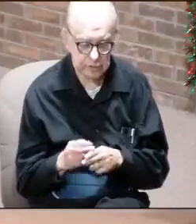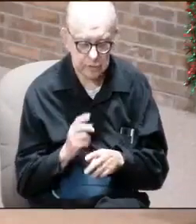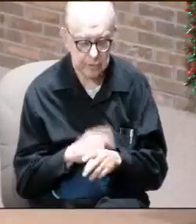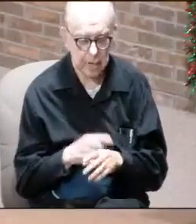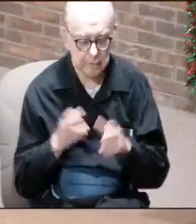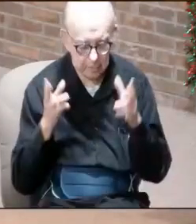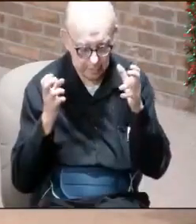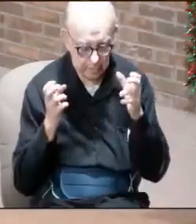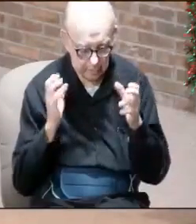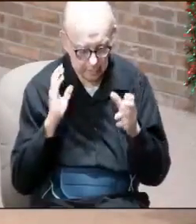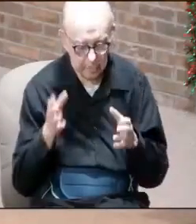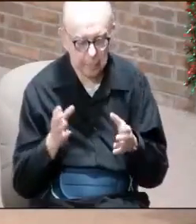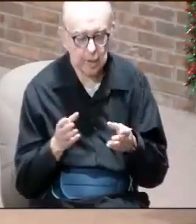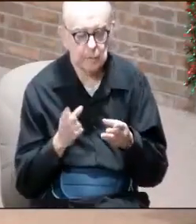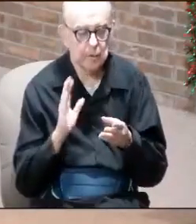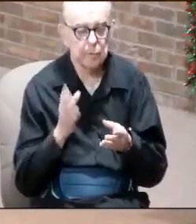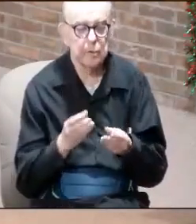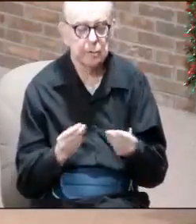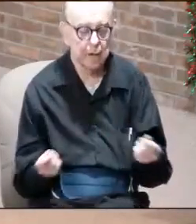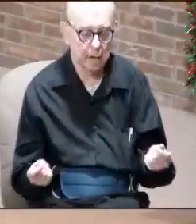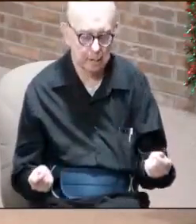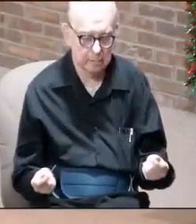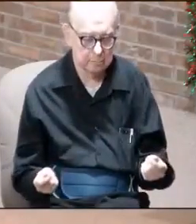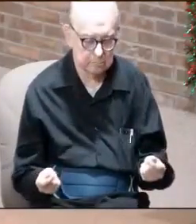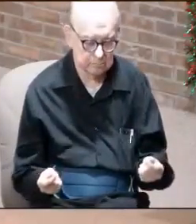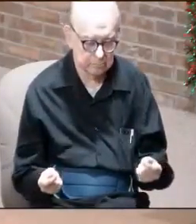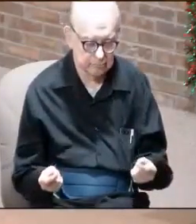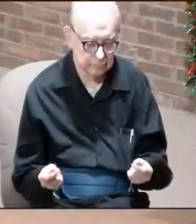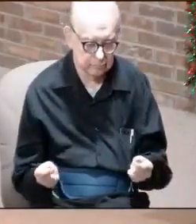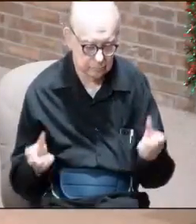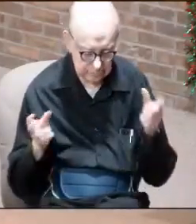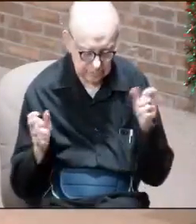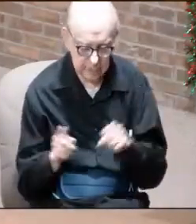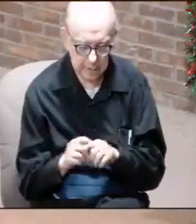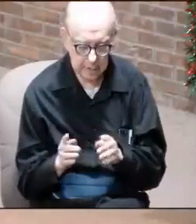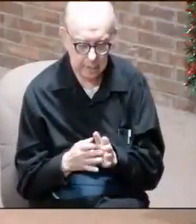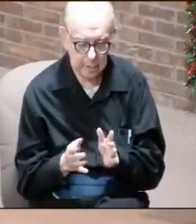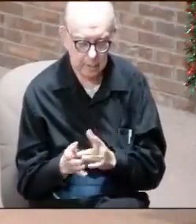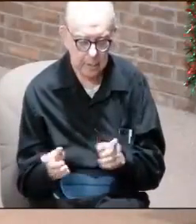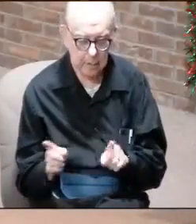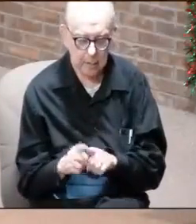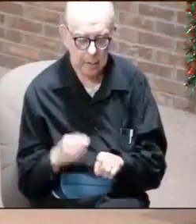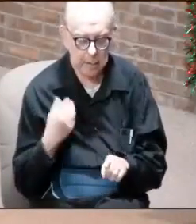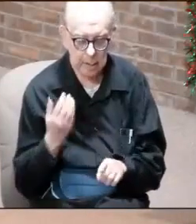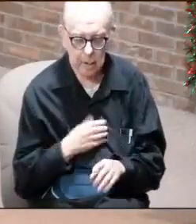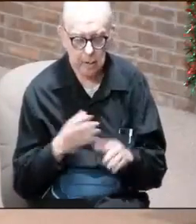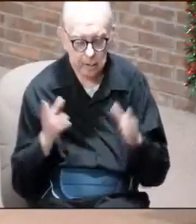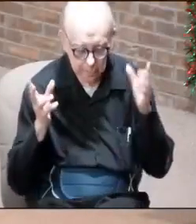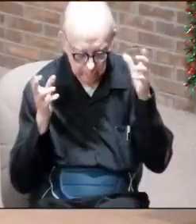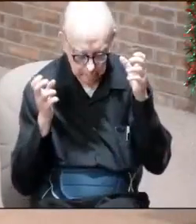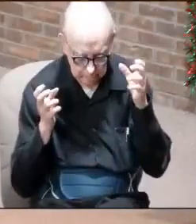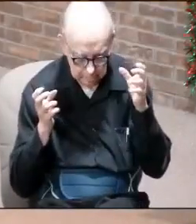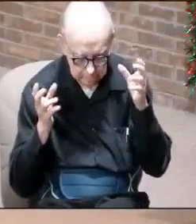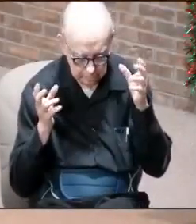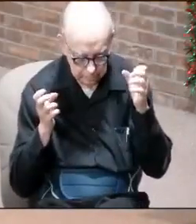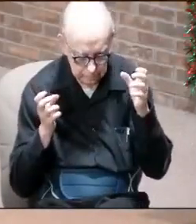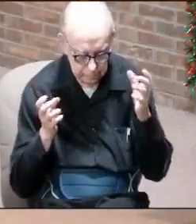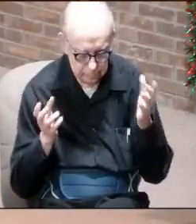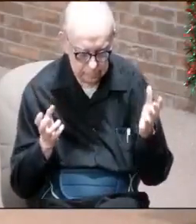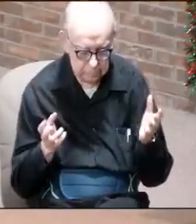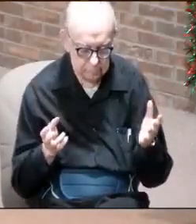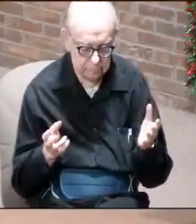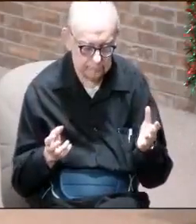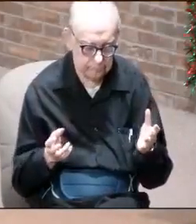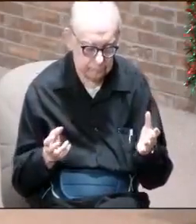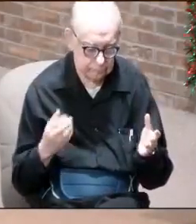crown that's going to wilt away. We are getting a crown just like Jesus. When we get a crown, the crown or